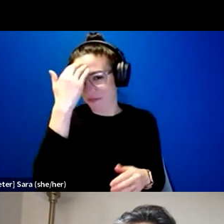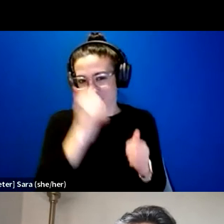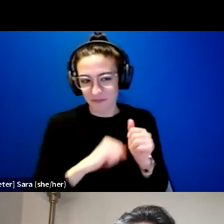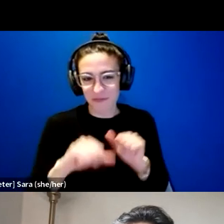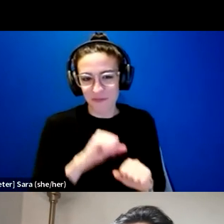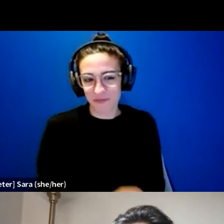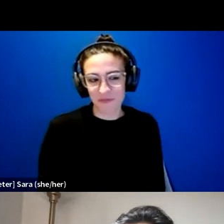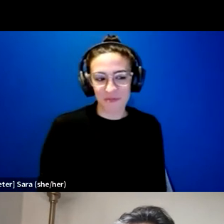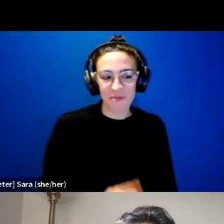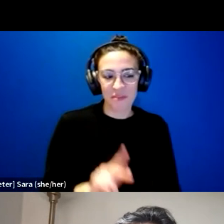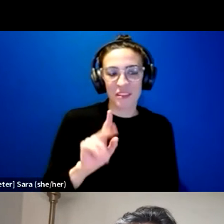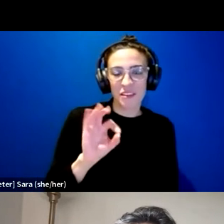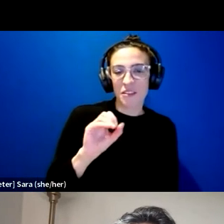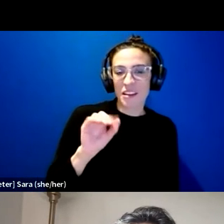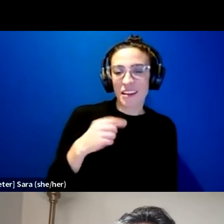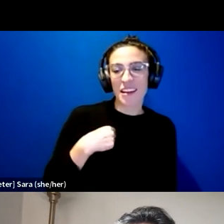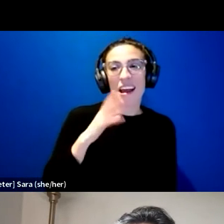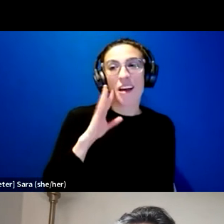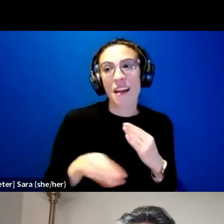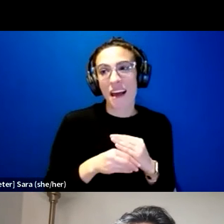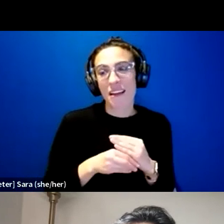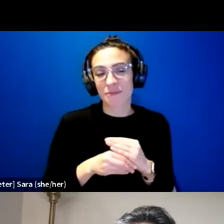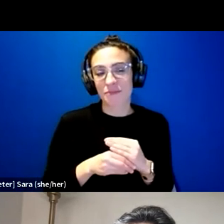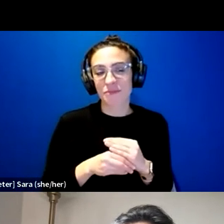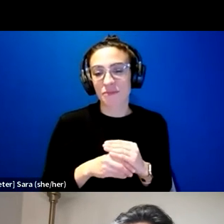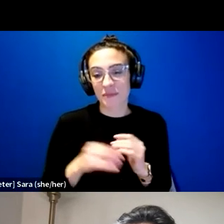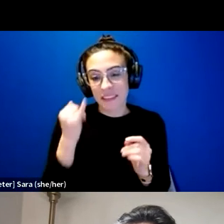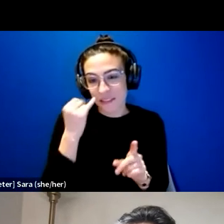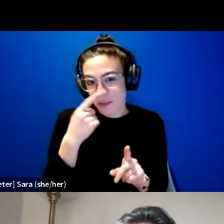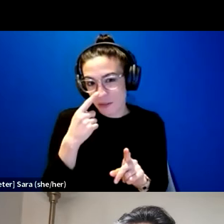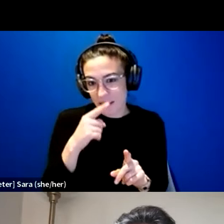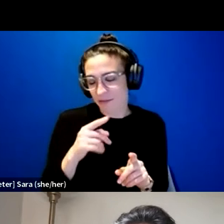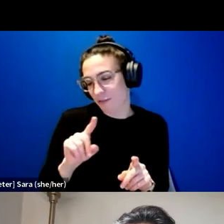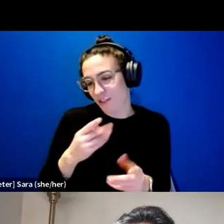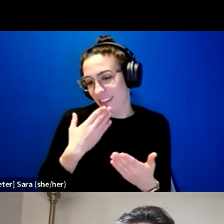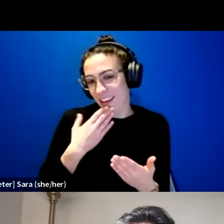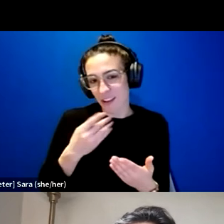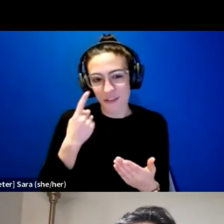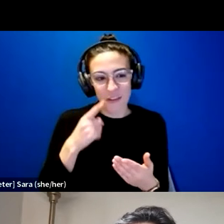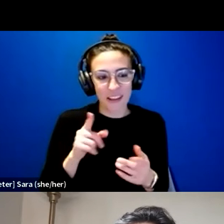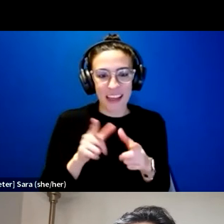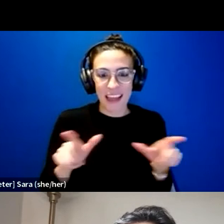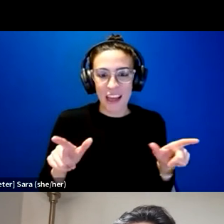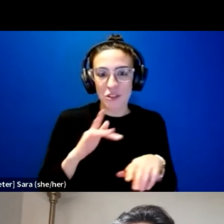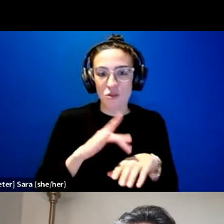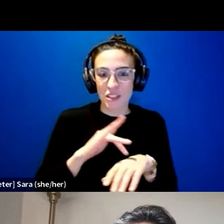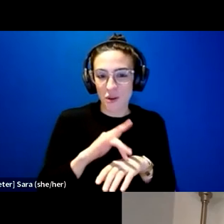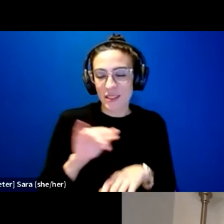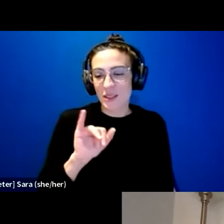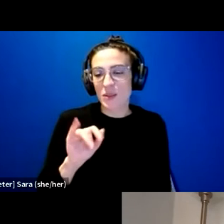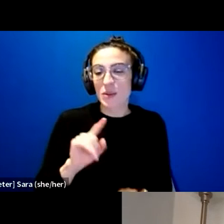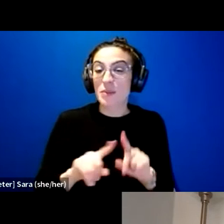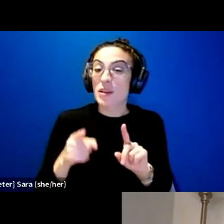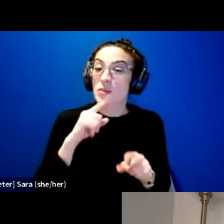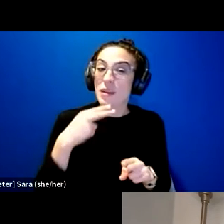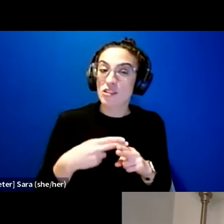Yeah, and I would quickly add to that, Ted, if you don't mind. First of all, thanks for the language resources too. But also, you mentioned that